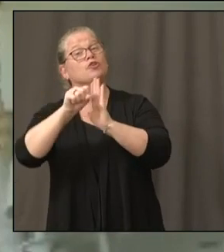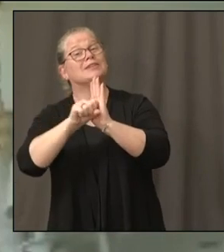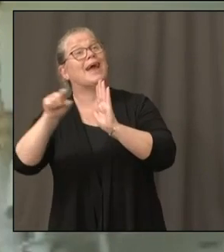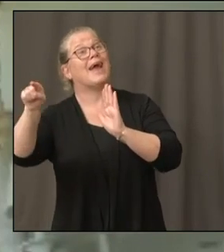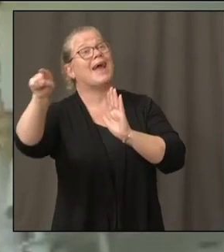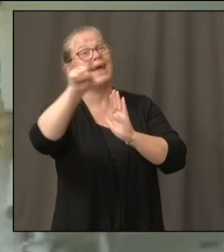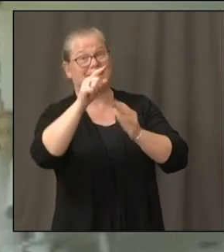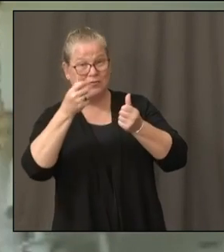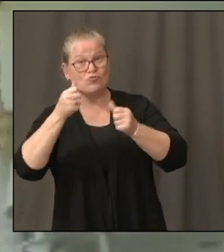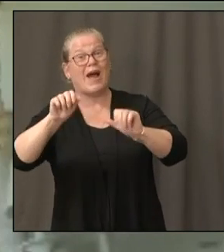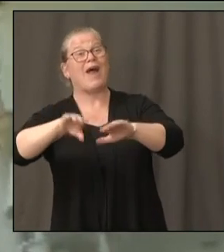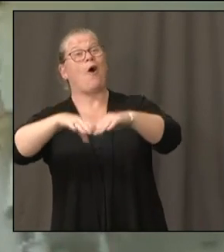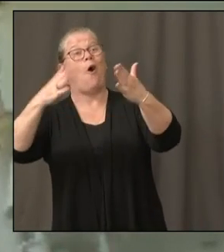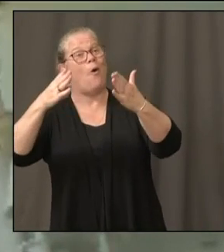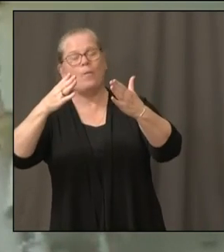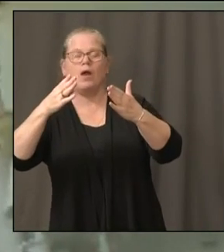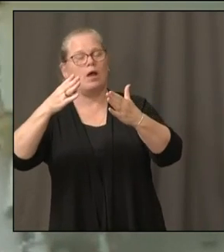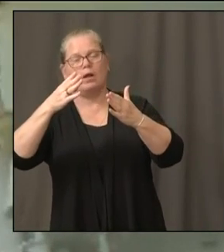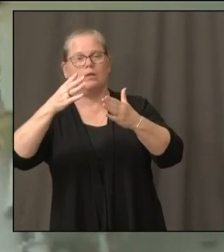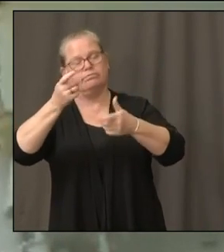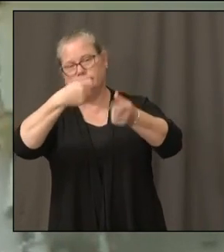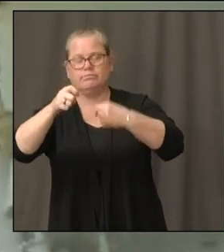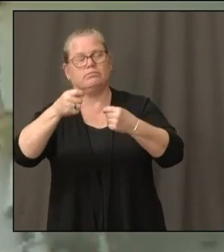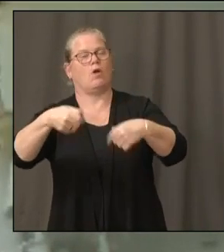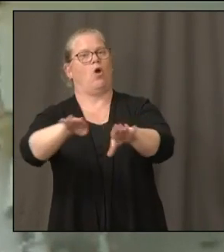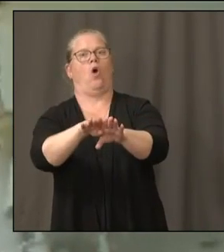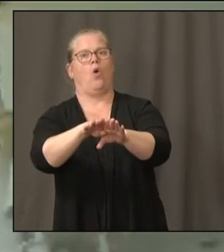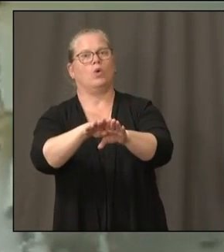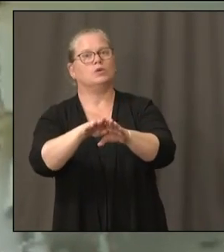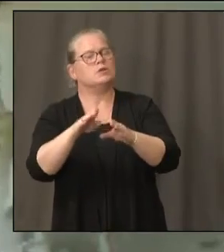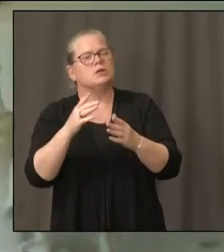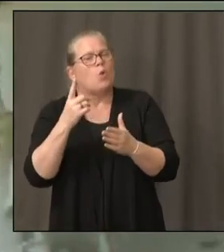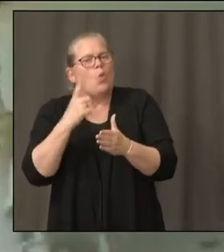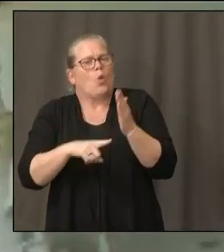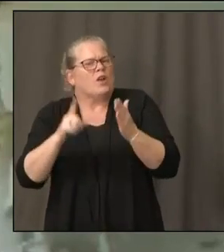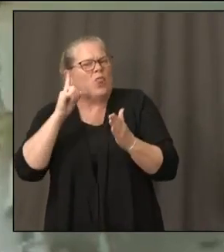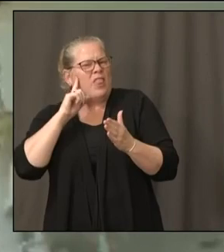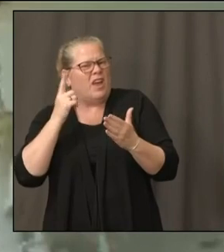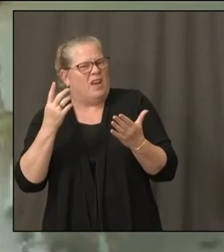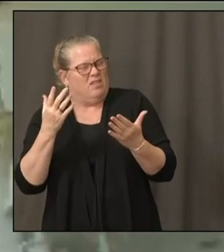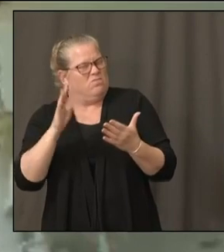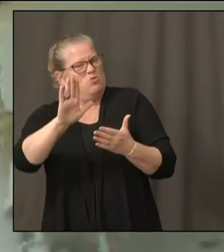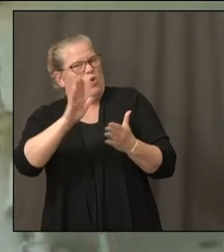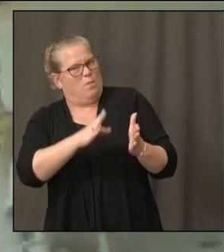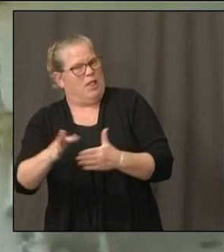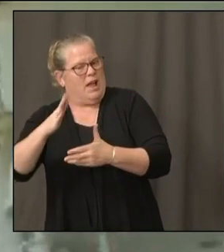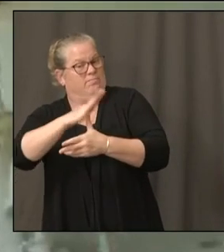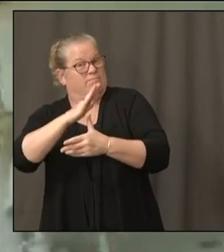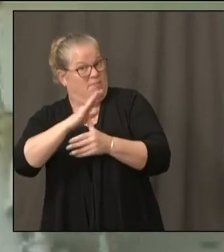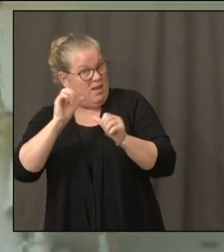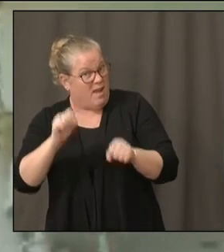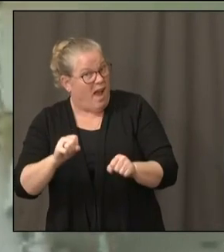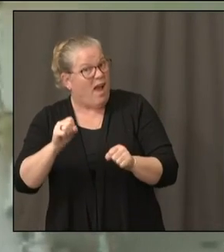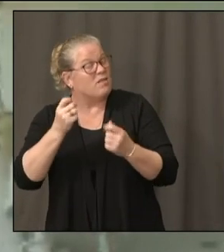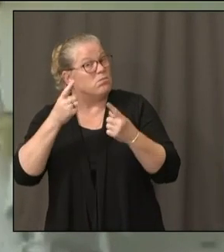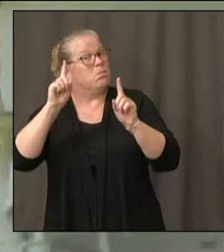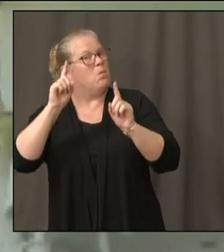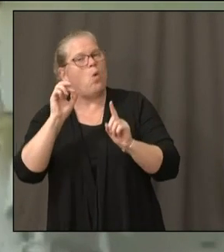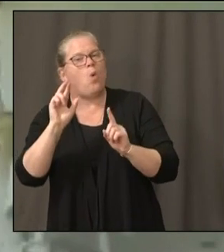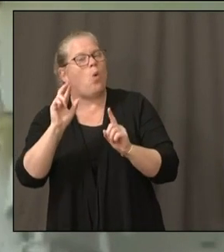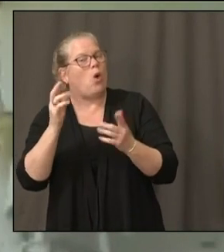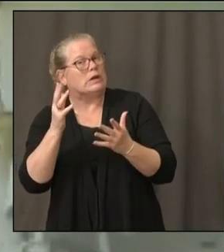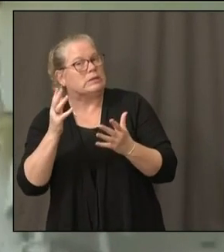right now, given where we are in Connecticut as one of the best states, right now it is looking